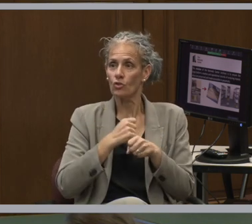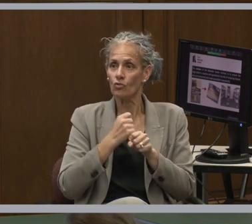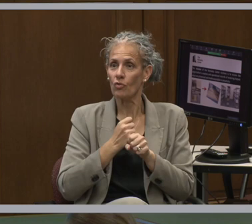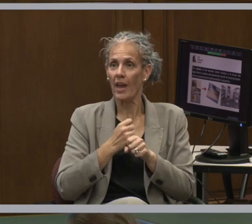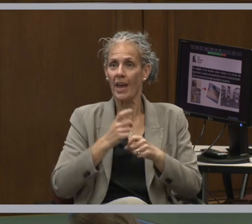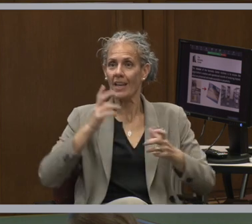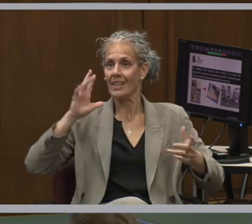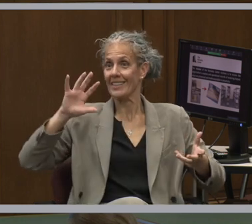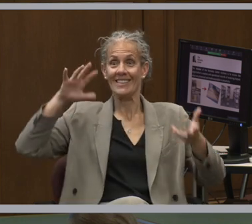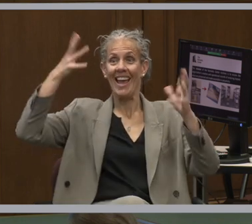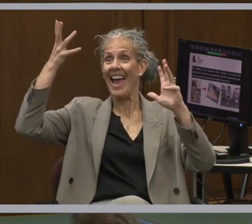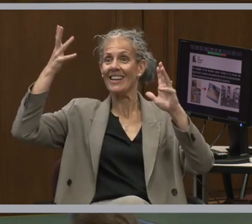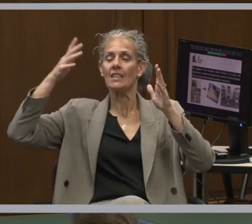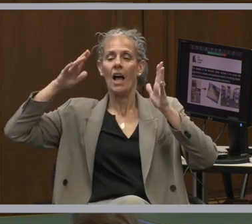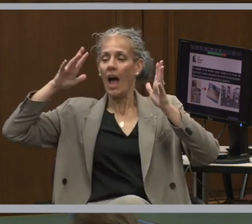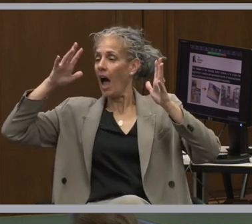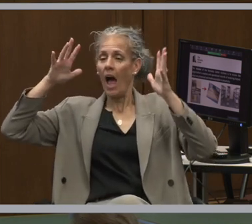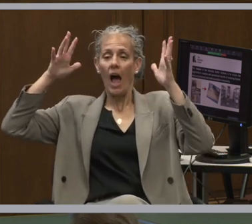out of chaos.